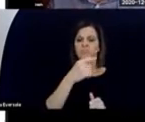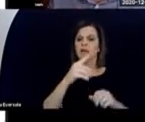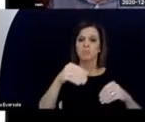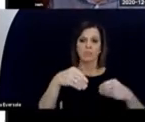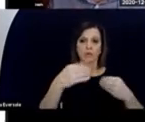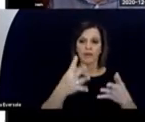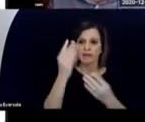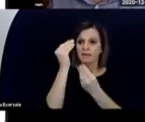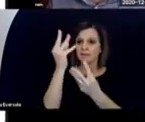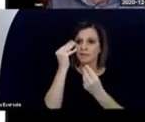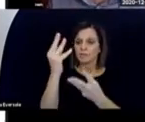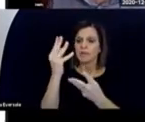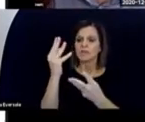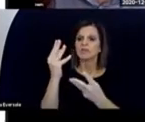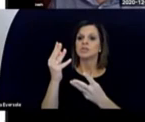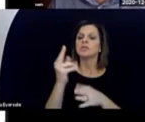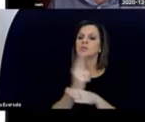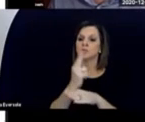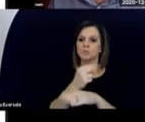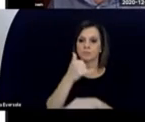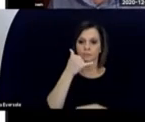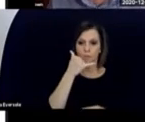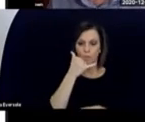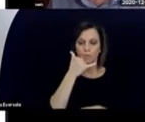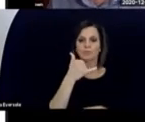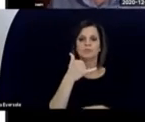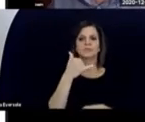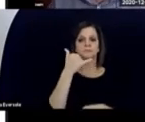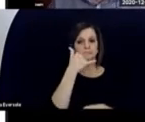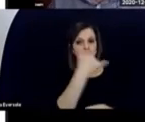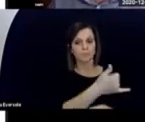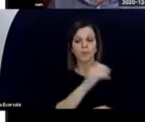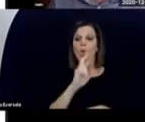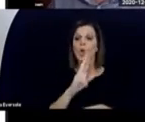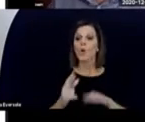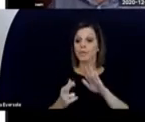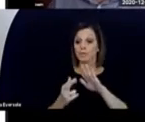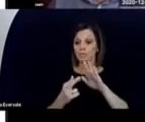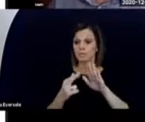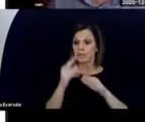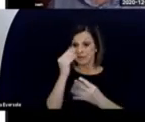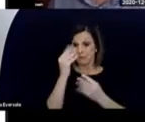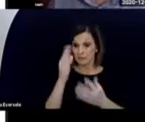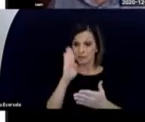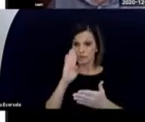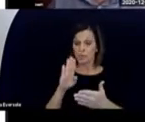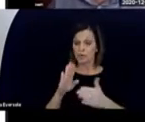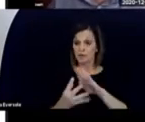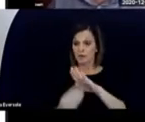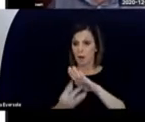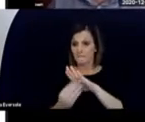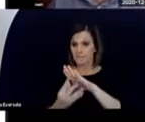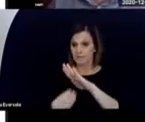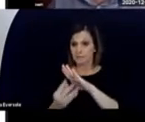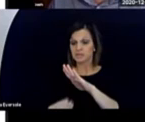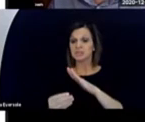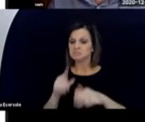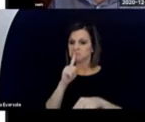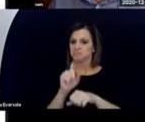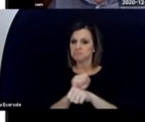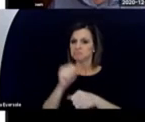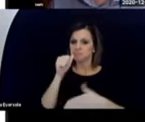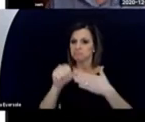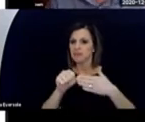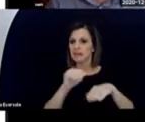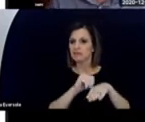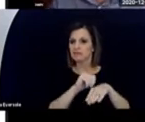They were providers of information by telephone or by copying information and literally